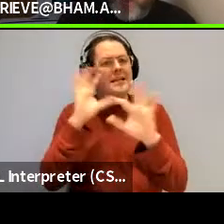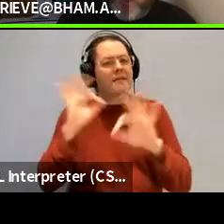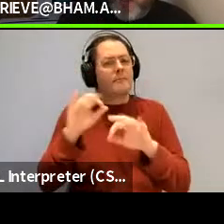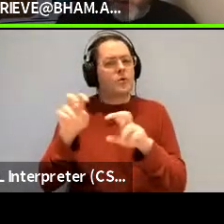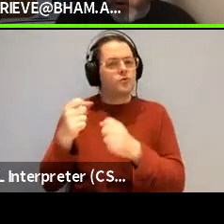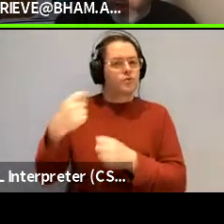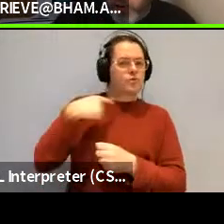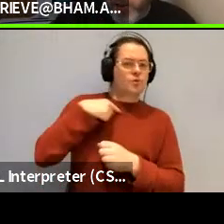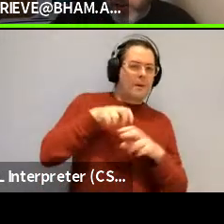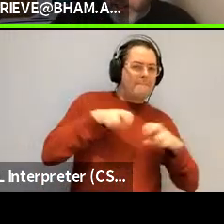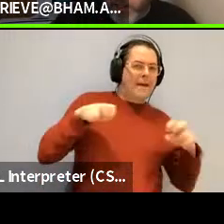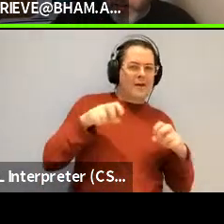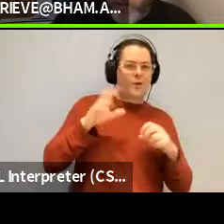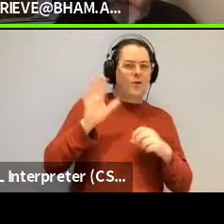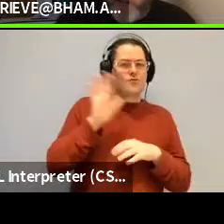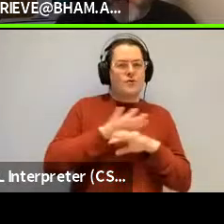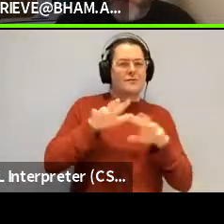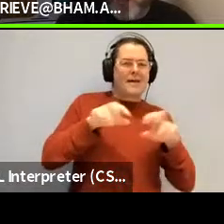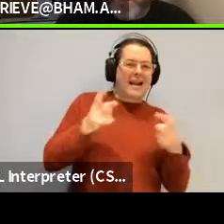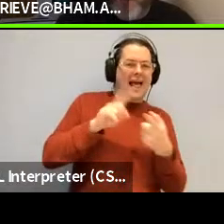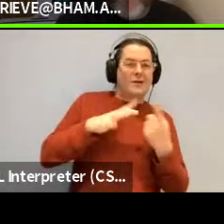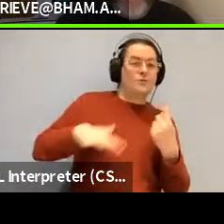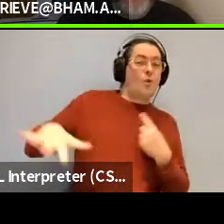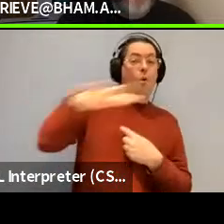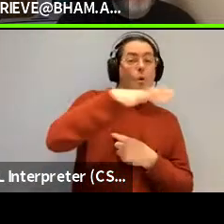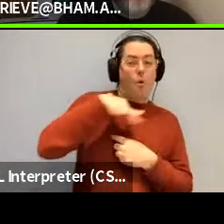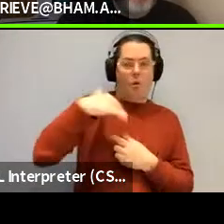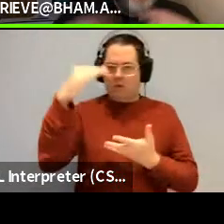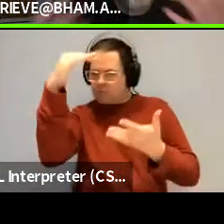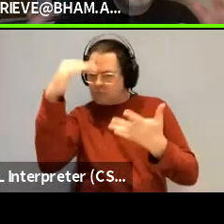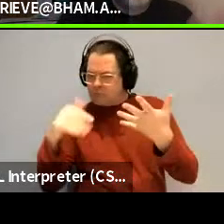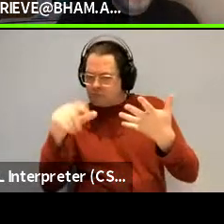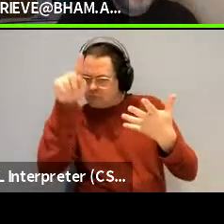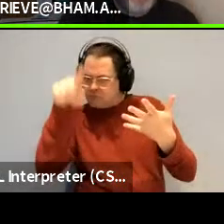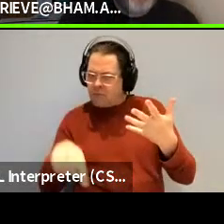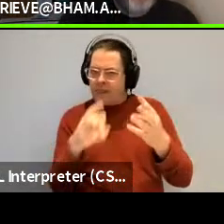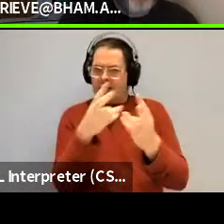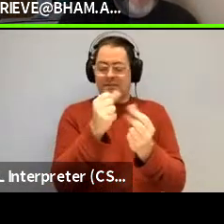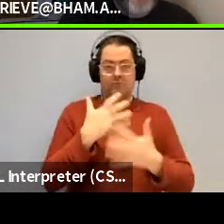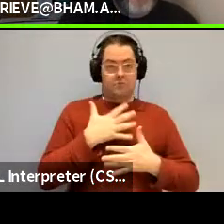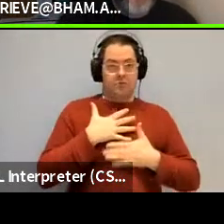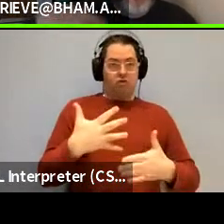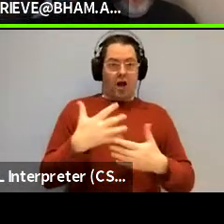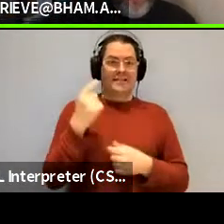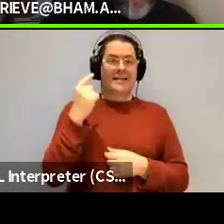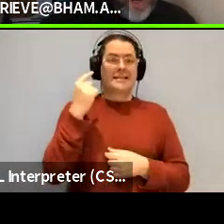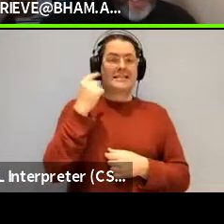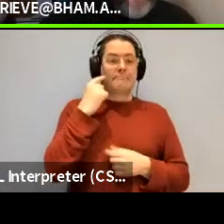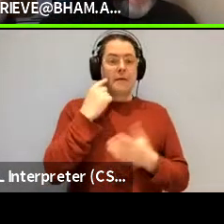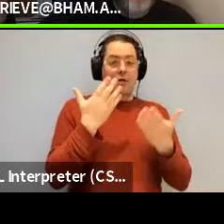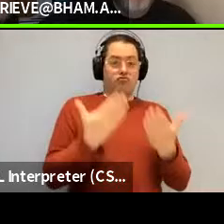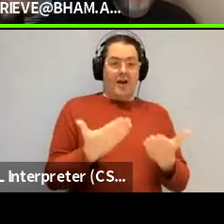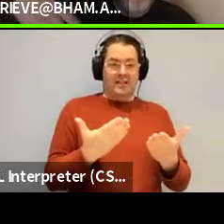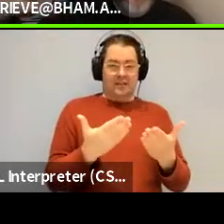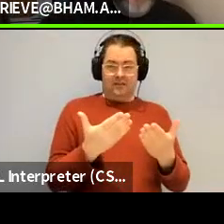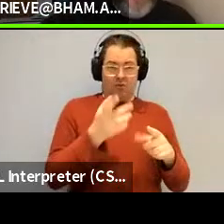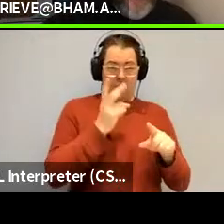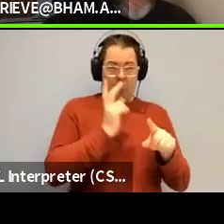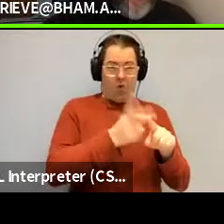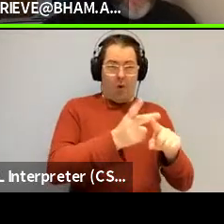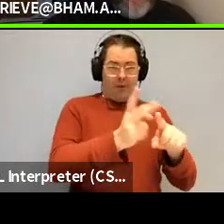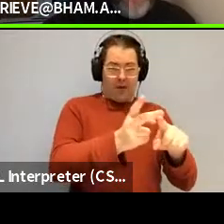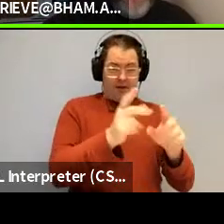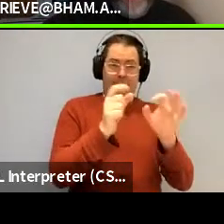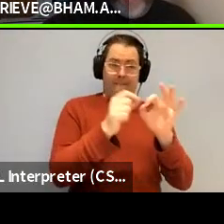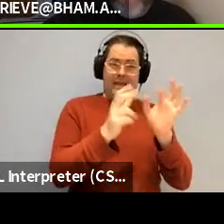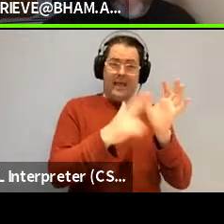about um or at least the sort of end of it here was about the um well people were surprised by the simple present being so common in the